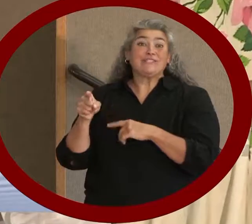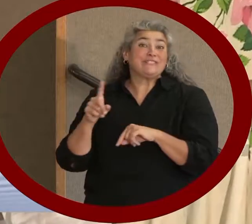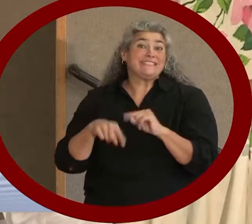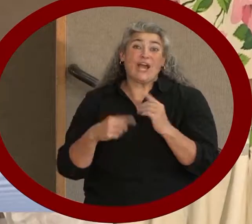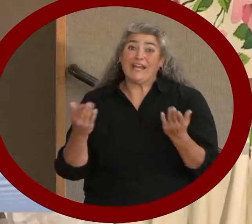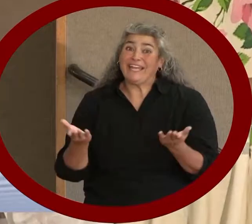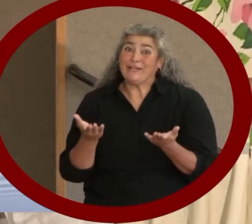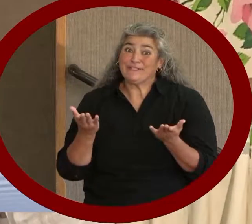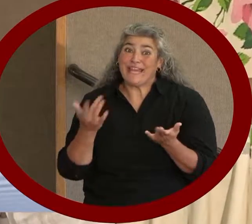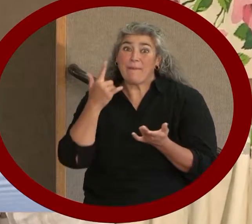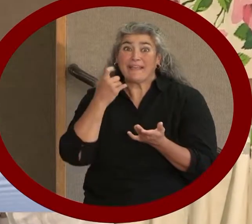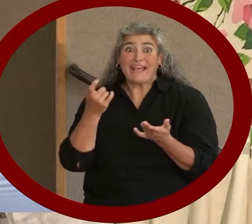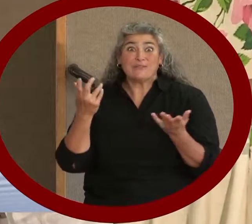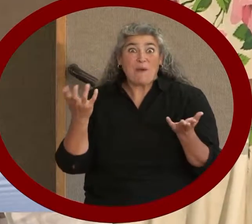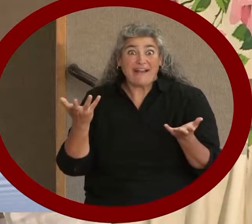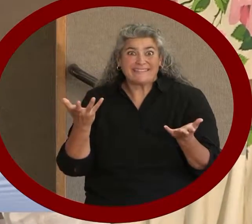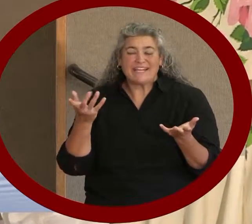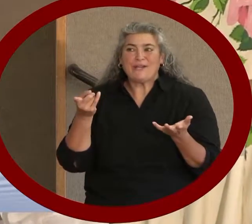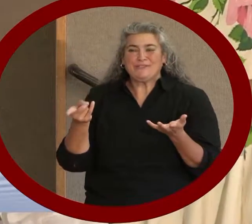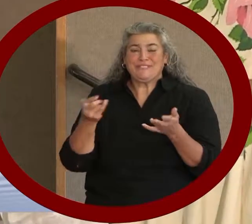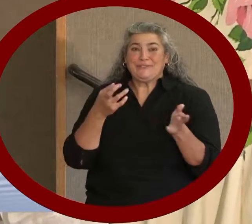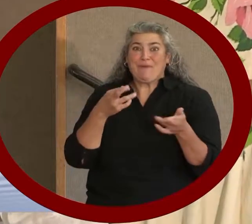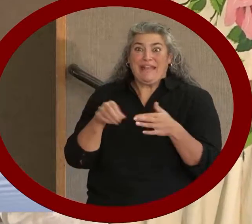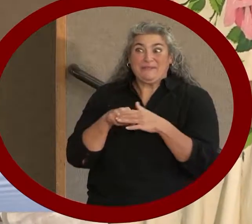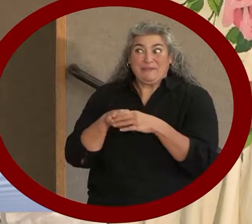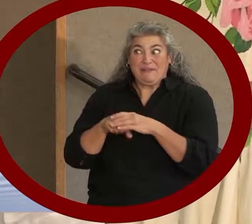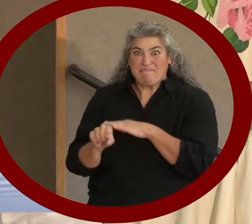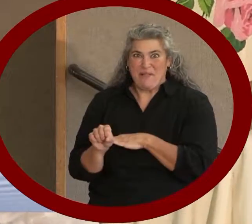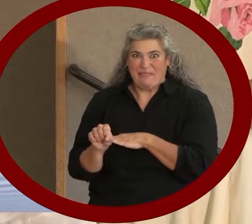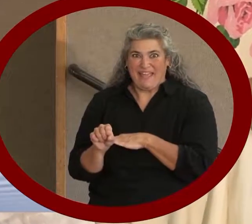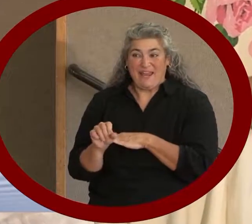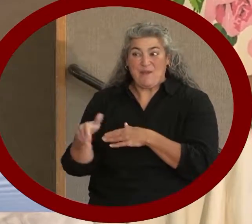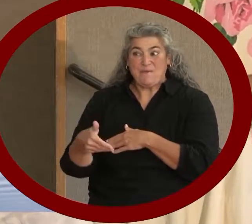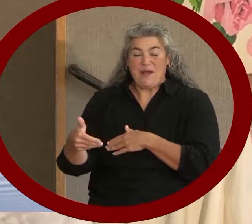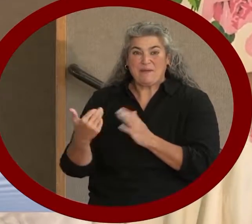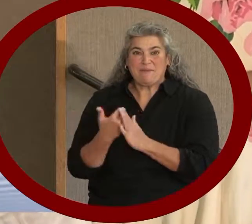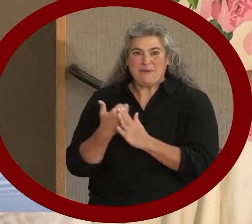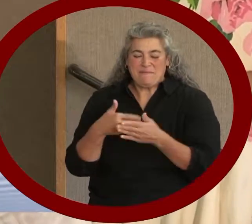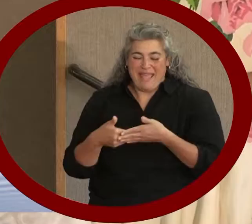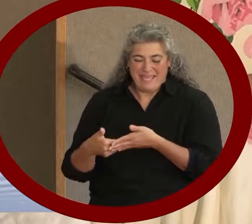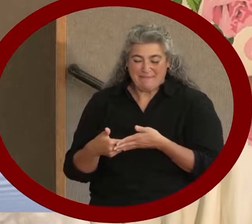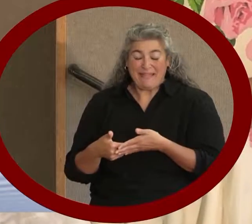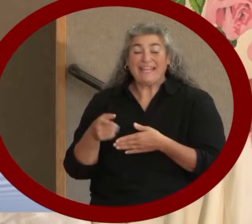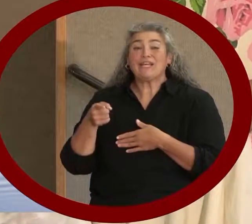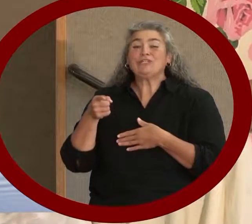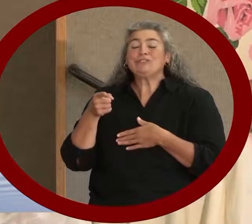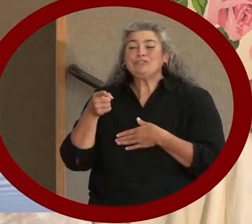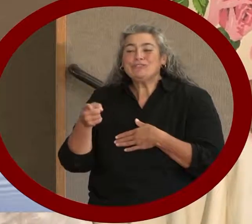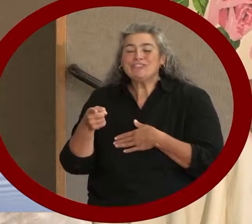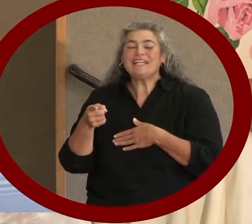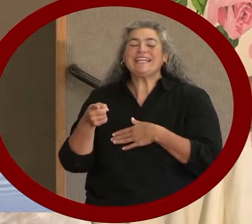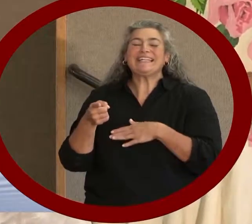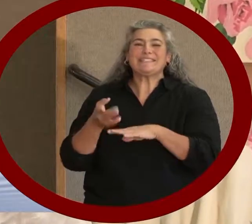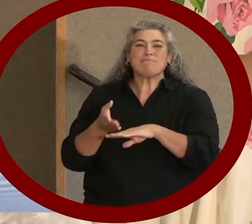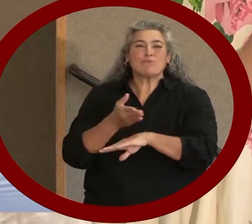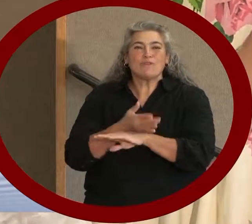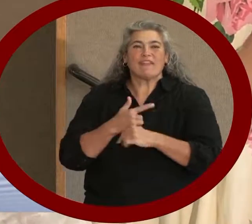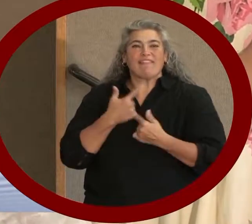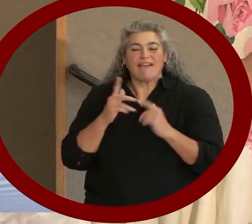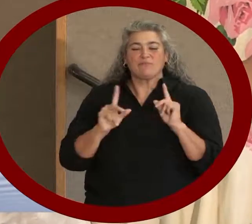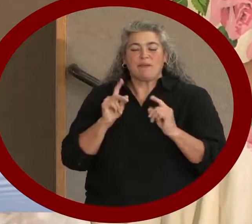She has worked diligently to address public transportation issues affecting people with disabilities.